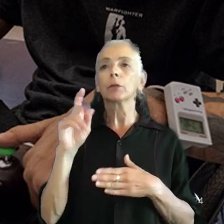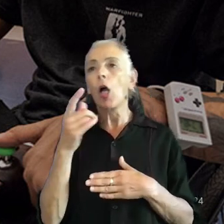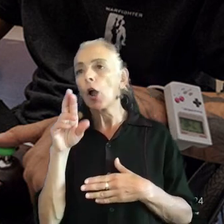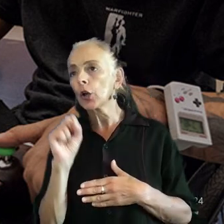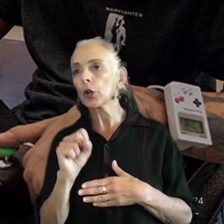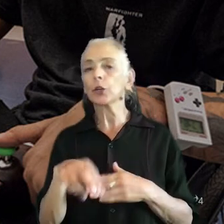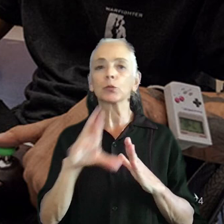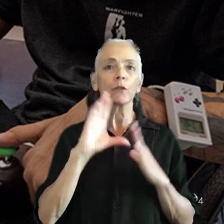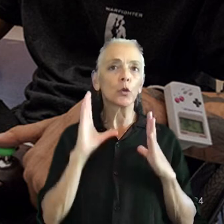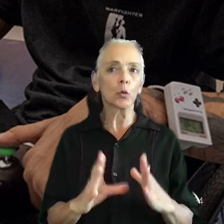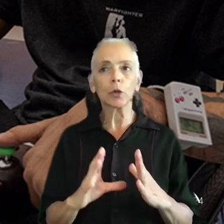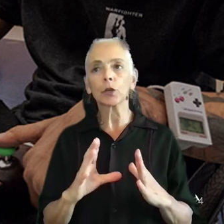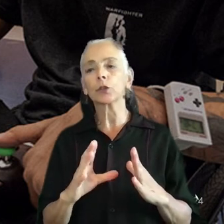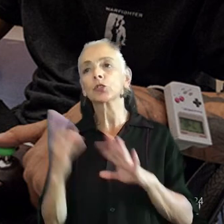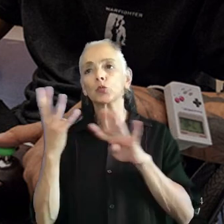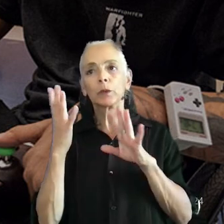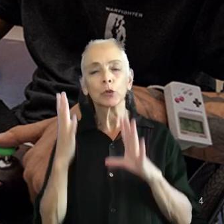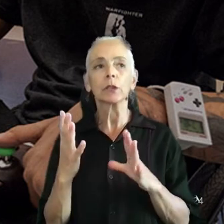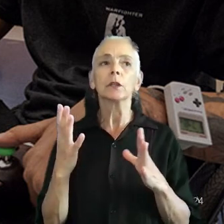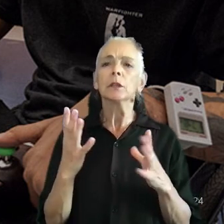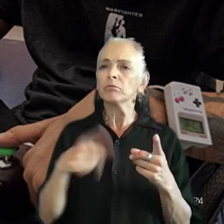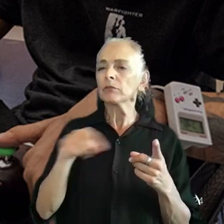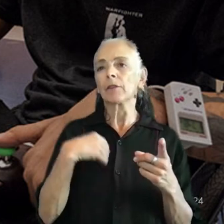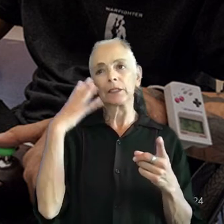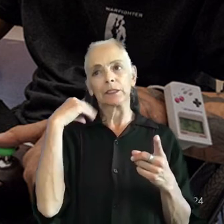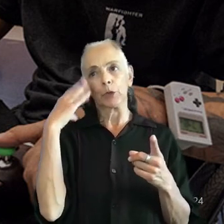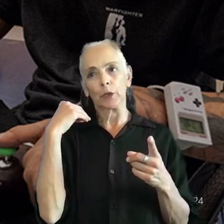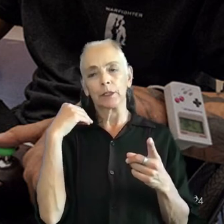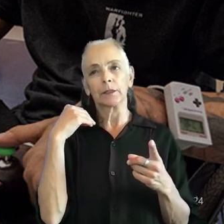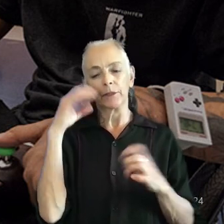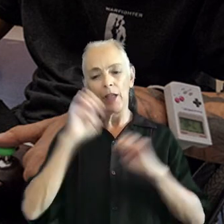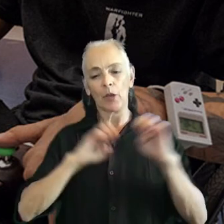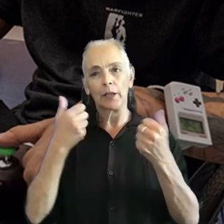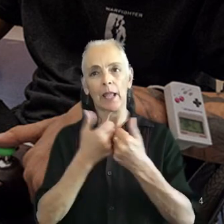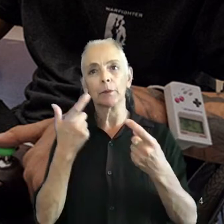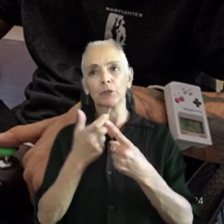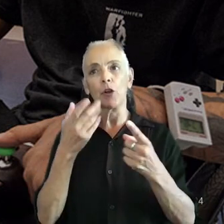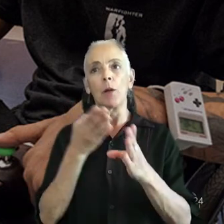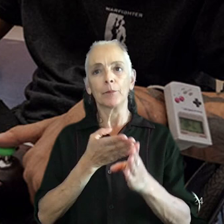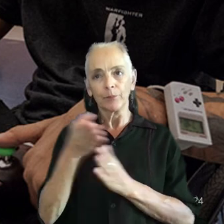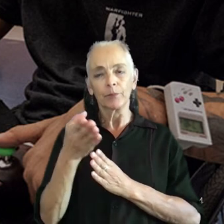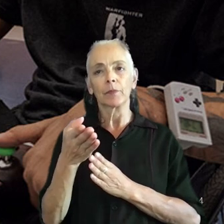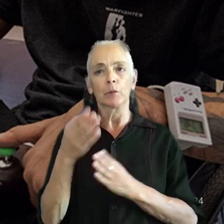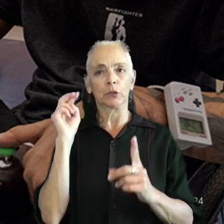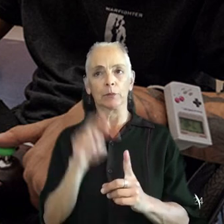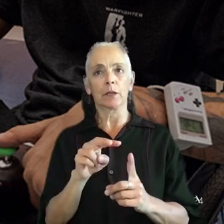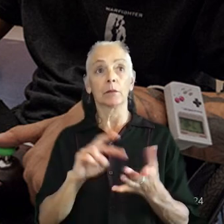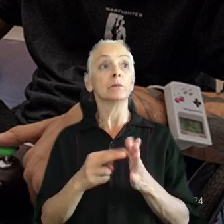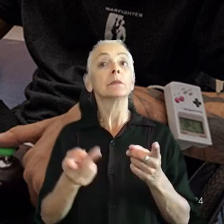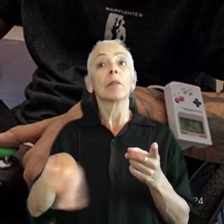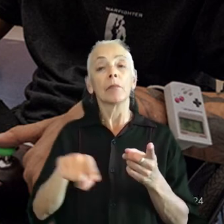have experience playing and evaluating games from an industry perspective. And this really helps us because they're able to talk about